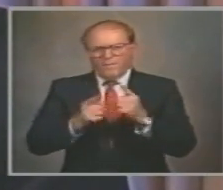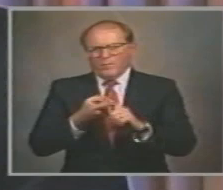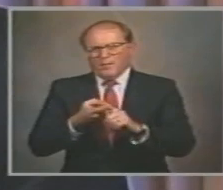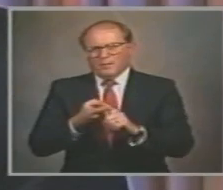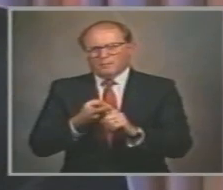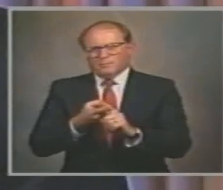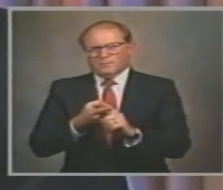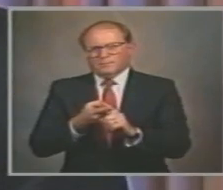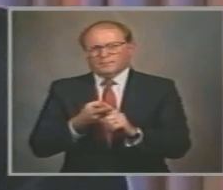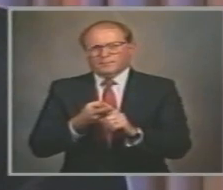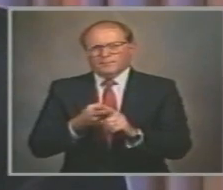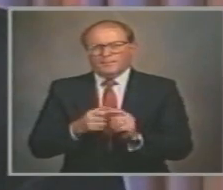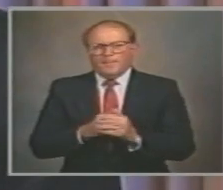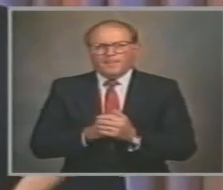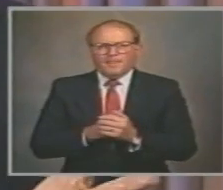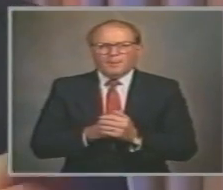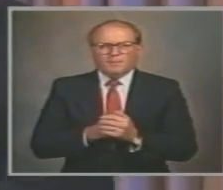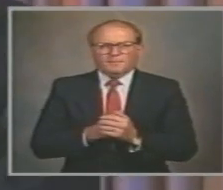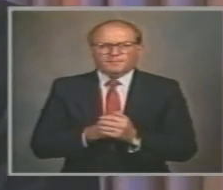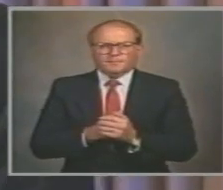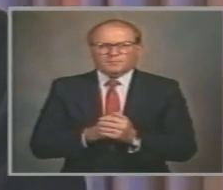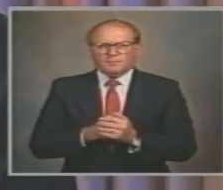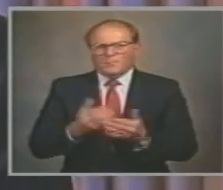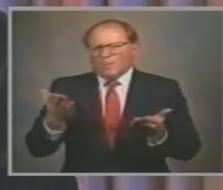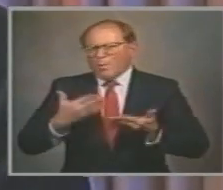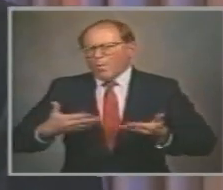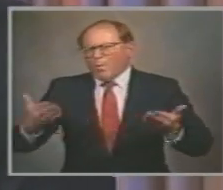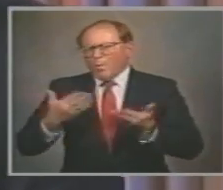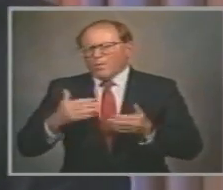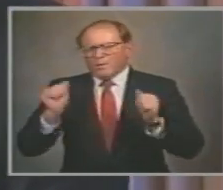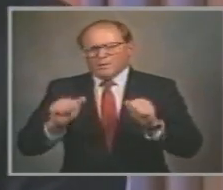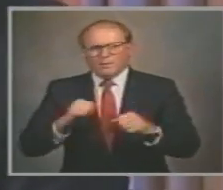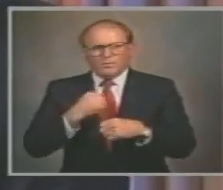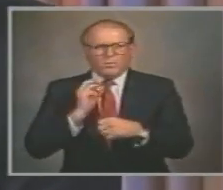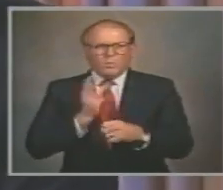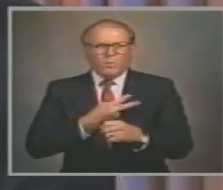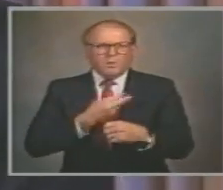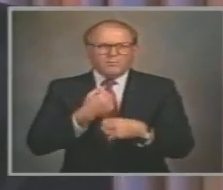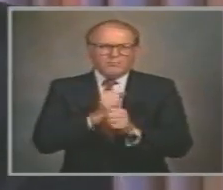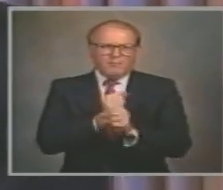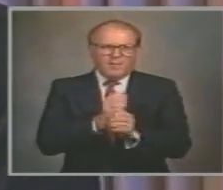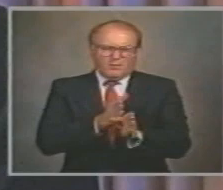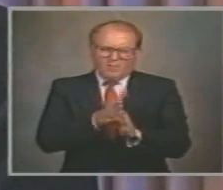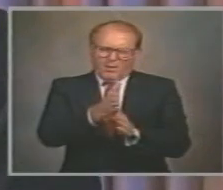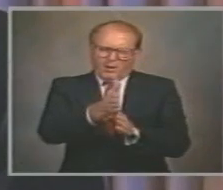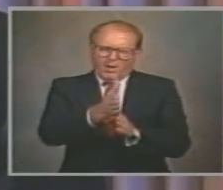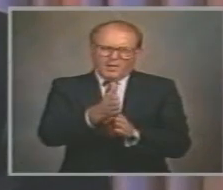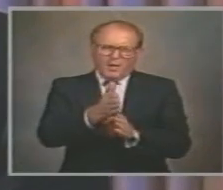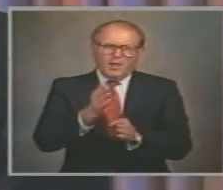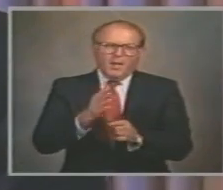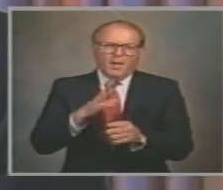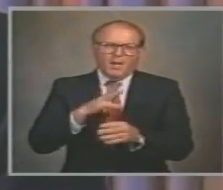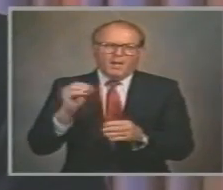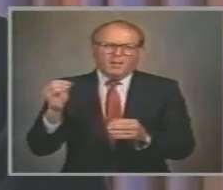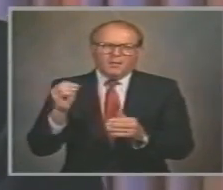the lines Well where shall we draw the lines And on what basis Shall they be established